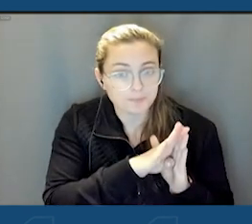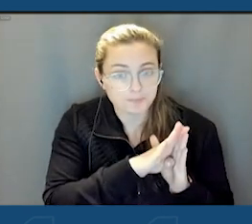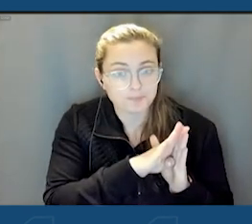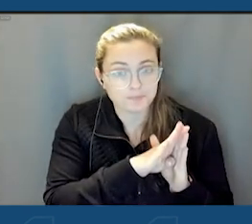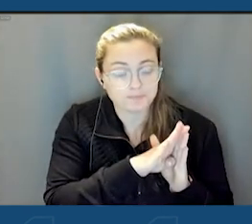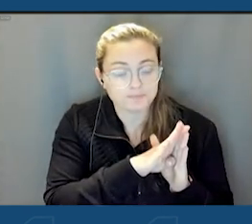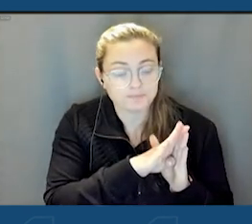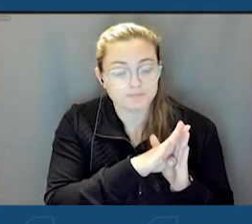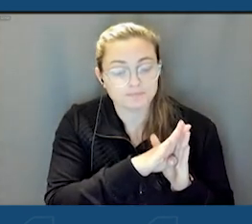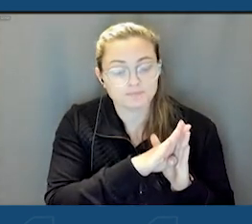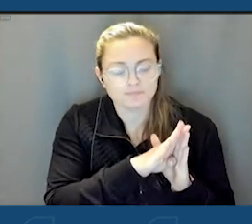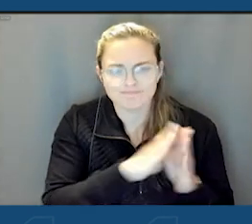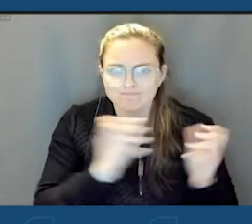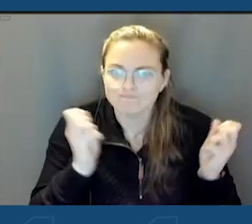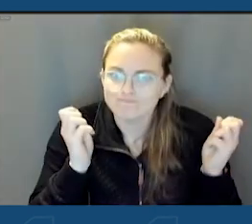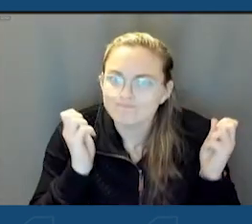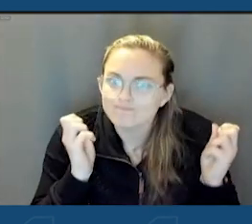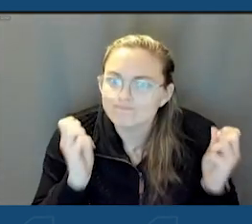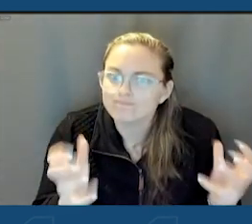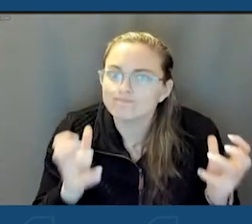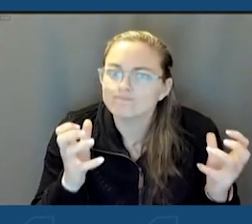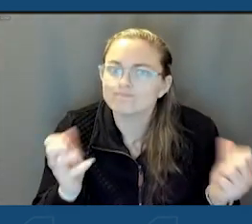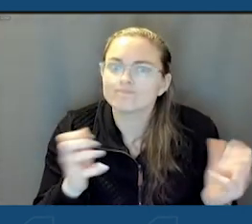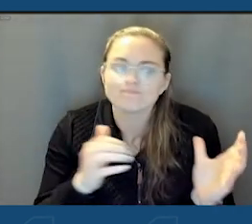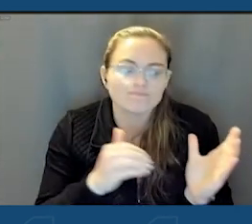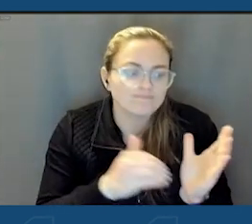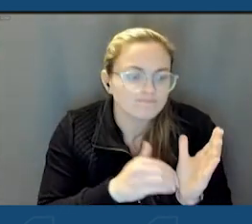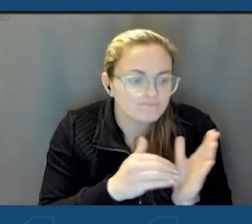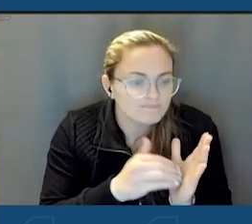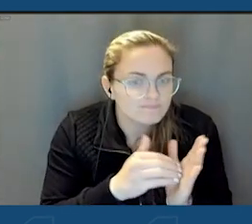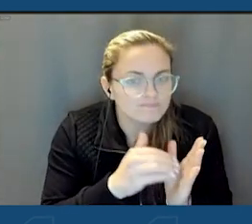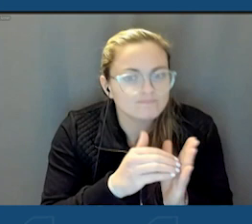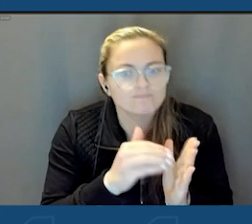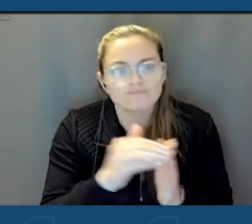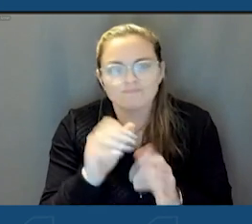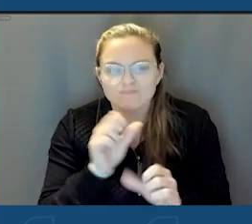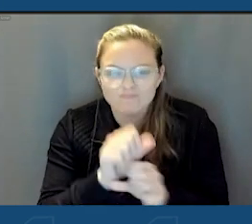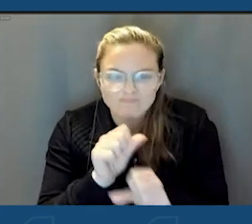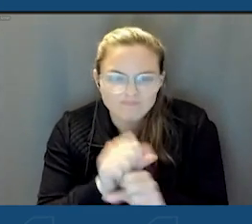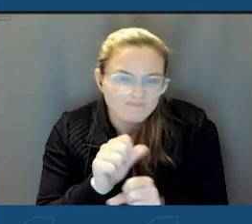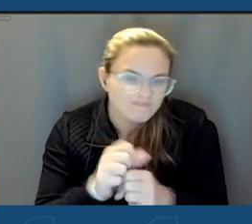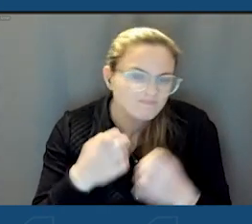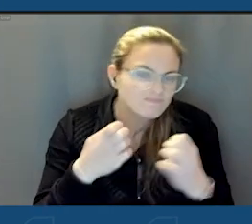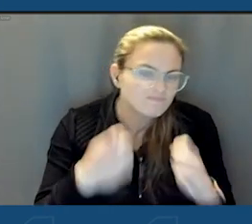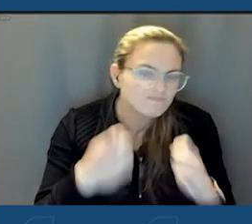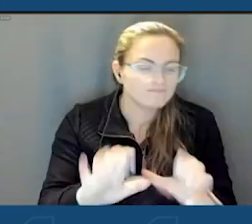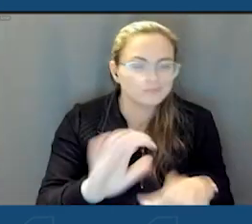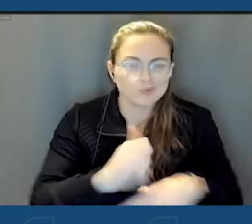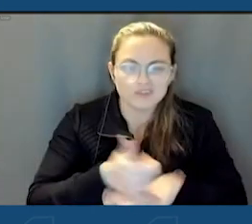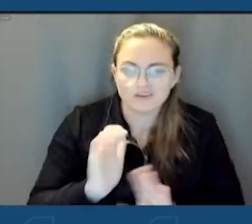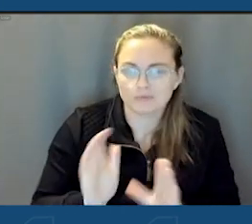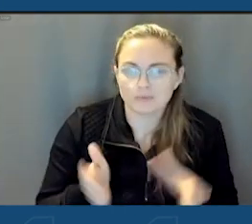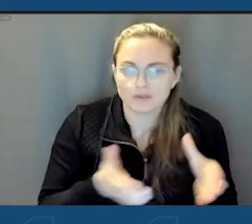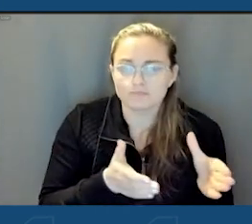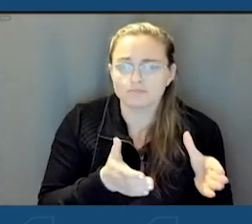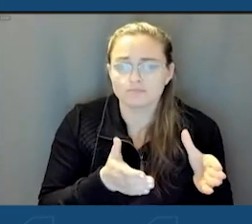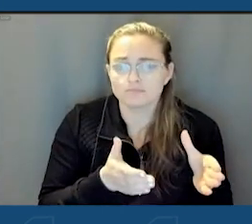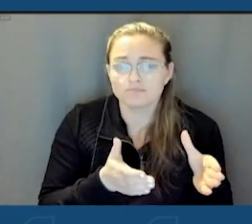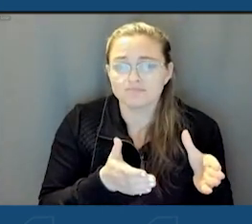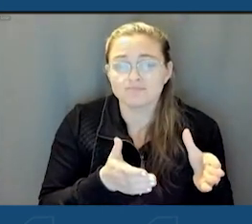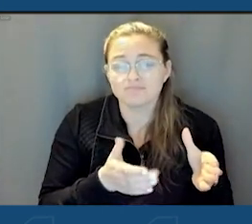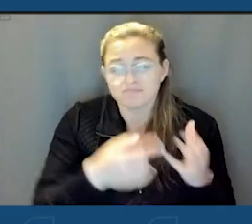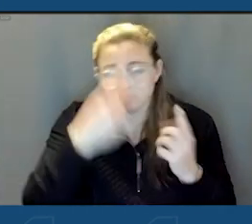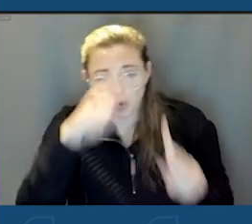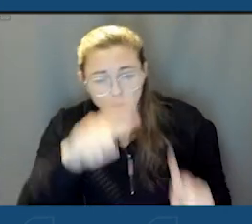Uh, there's a lot of time, work and effort that goes into these plans. Uh, we don't always agree